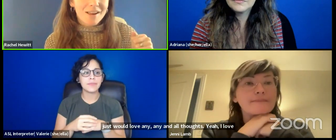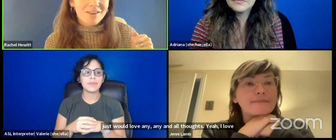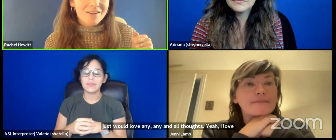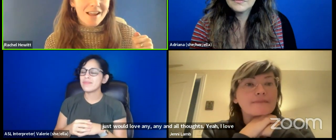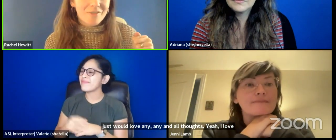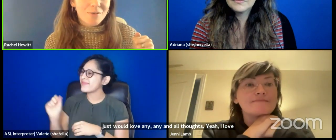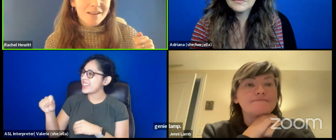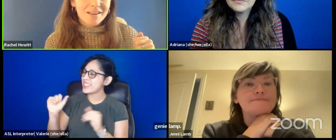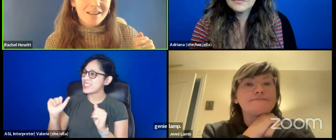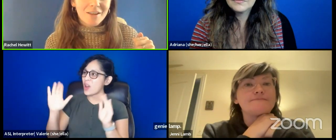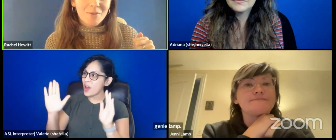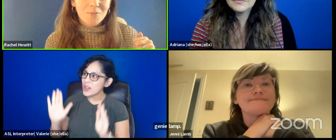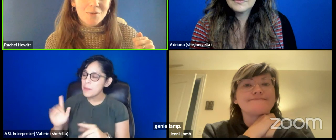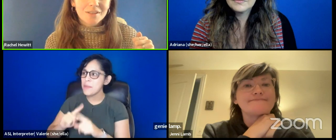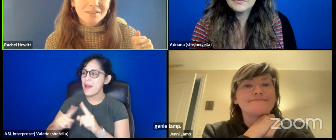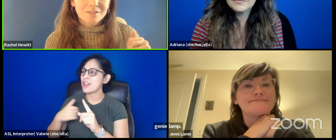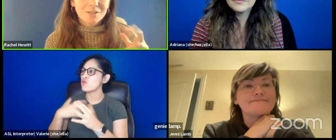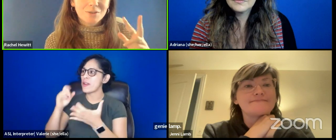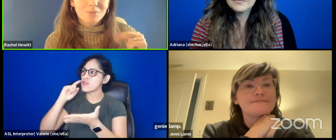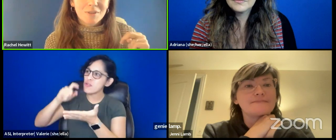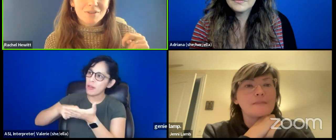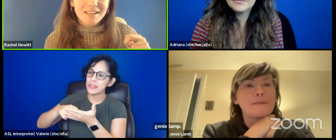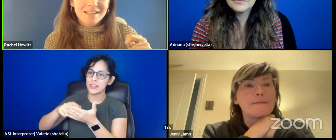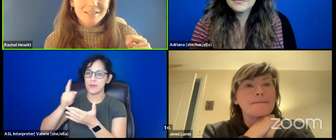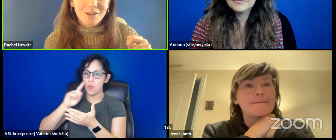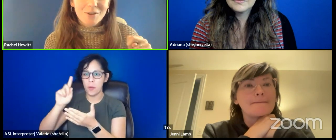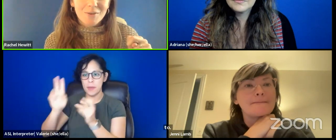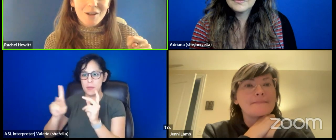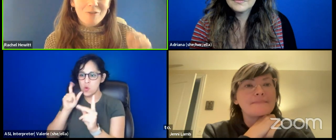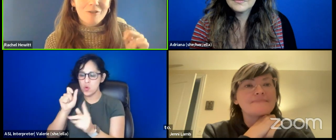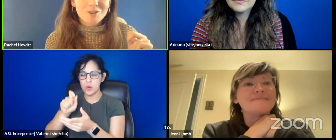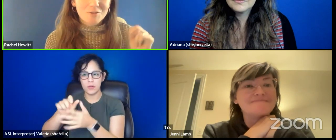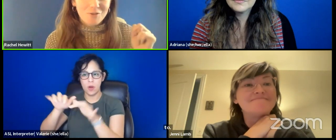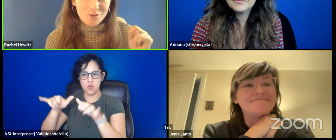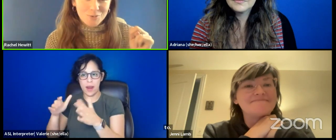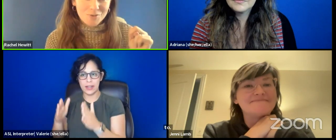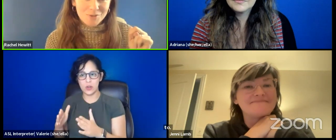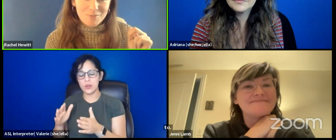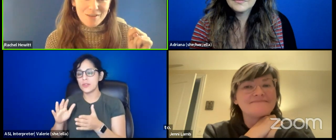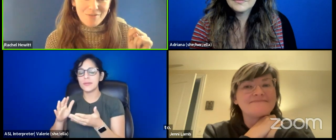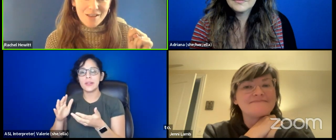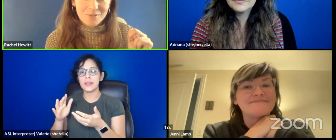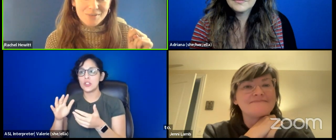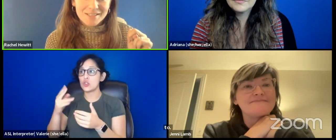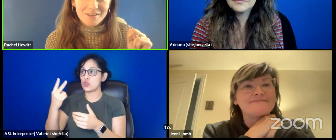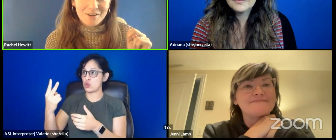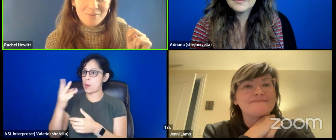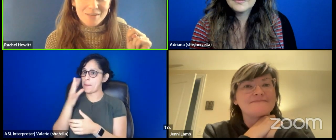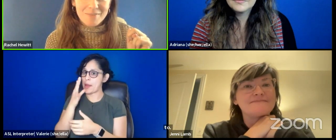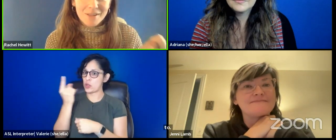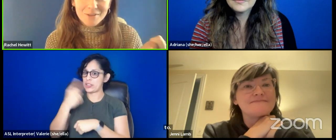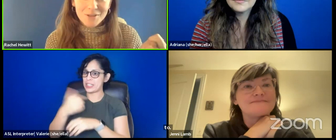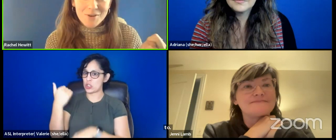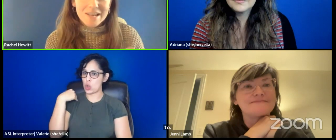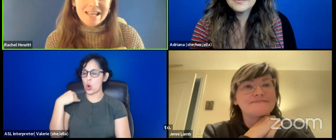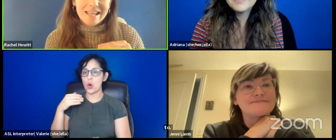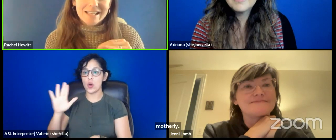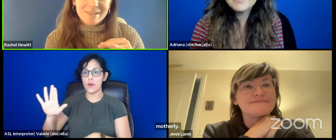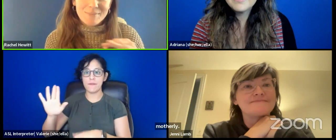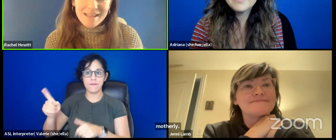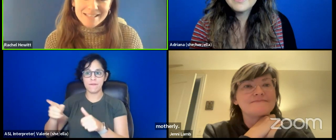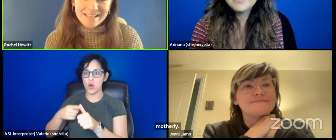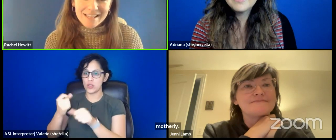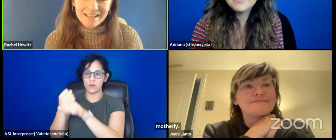out as a writer, everyone, um, two mother's days ago, our first virtual streaming event was her play mother load.